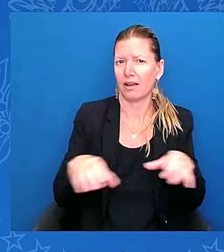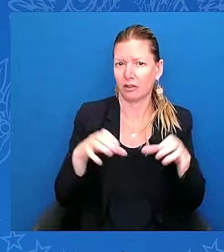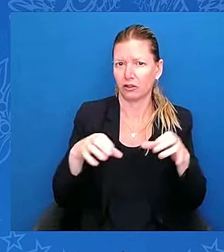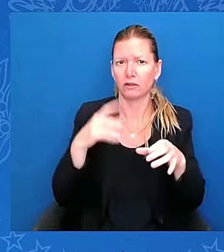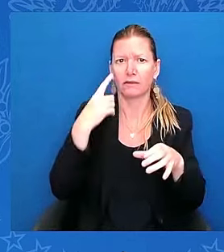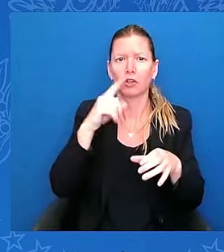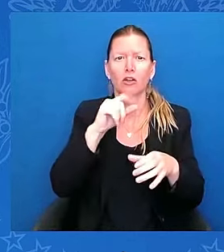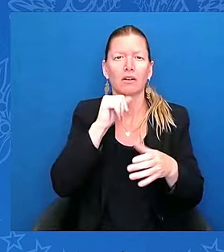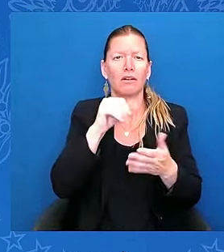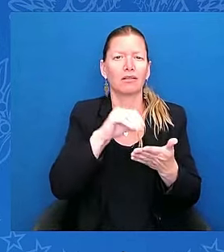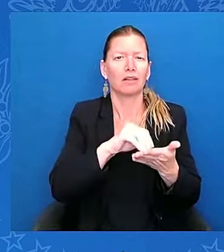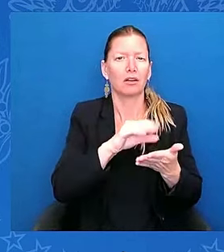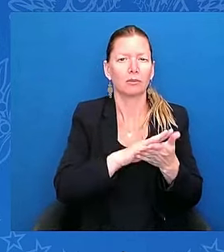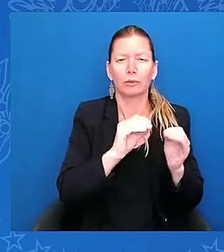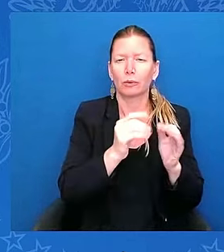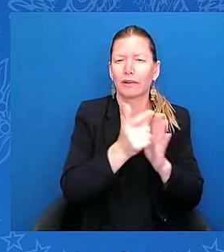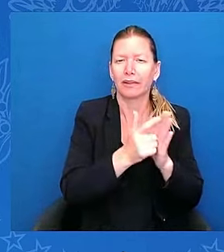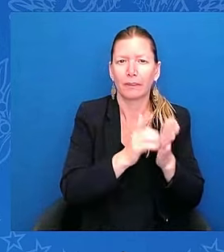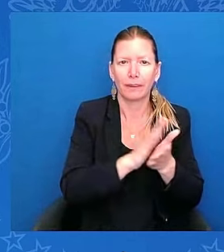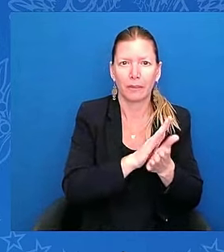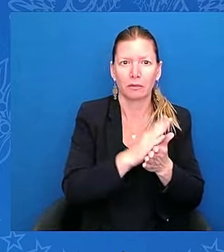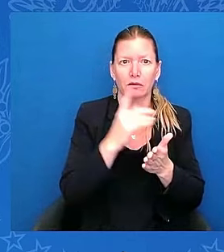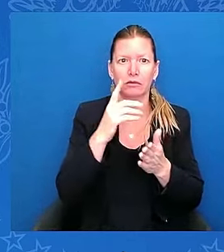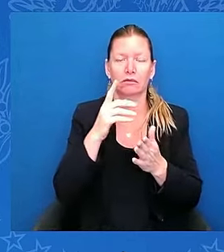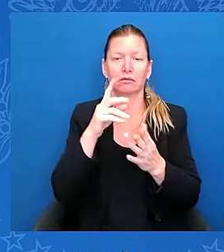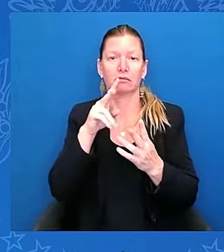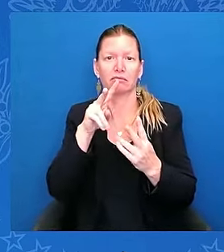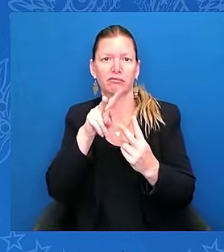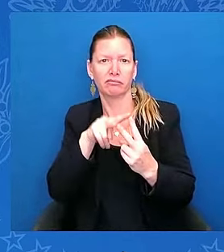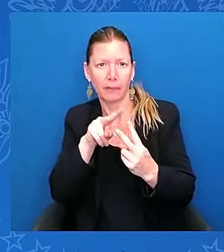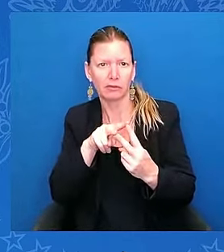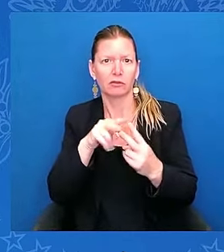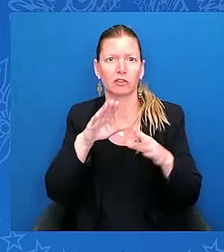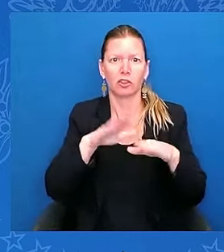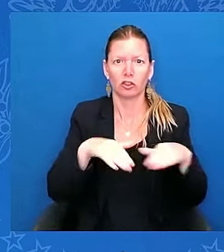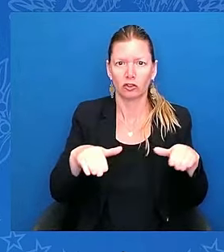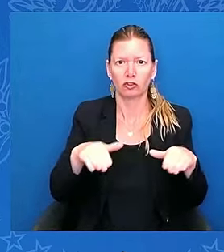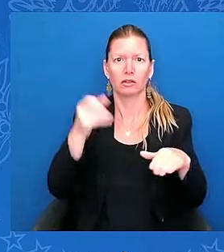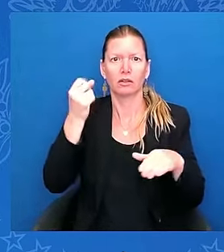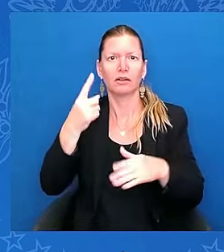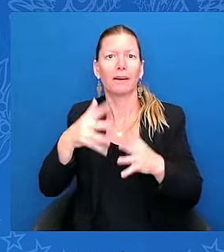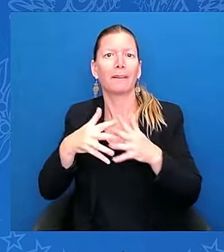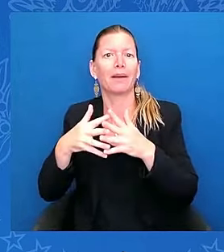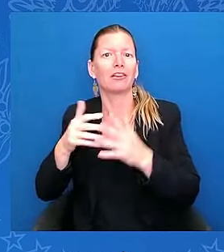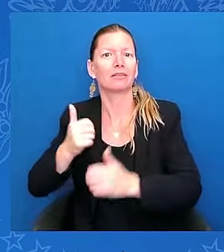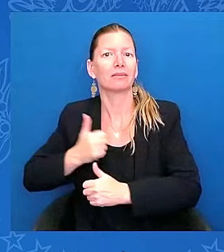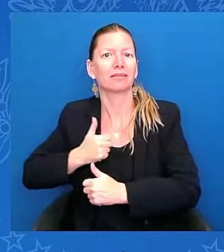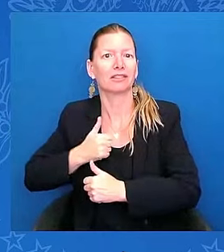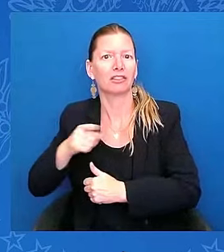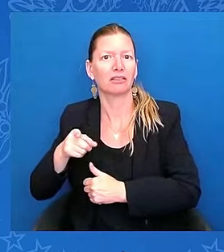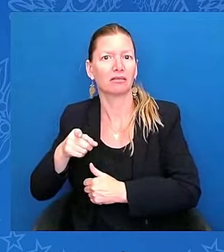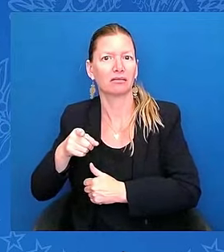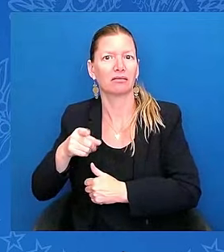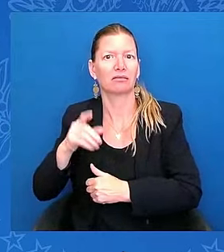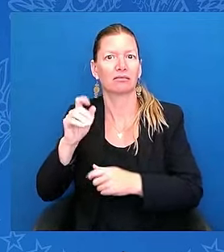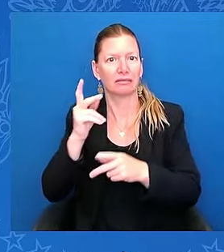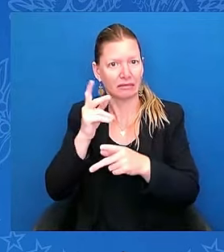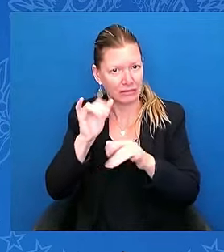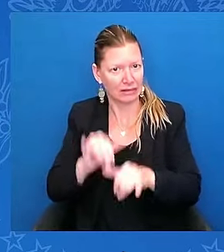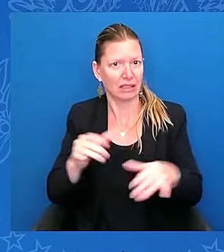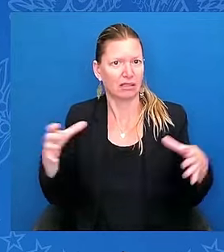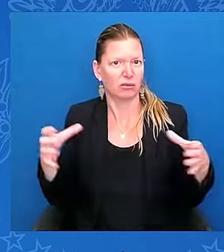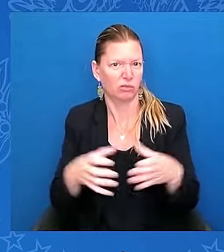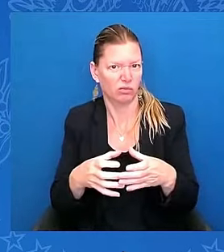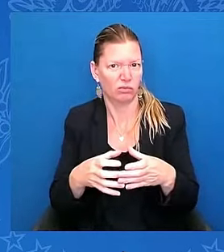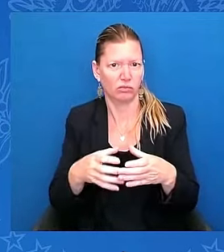legal status in America. Servicemen protecting our nation should not have to worry about keeping their families together, for God's sake. This policy has been